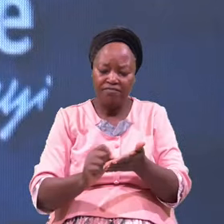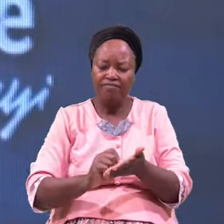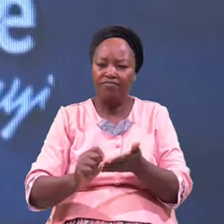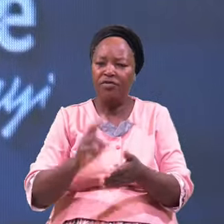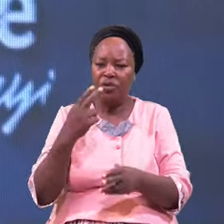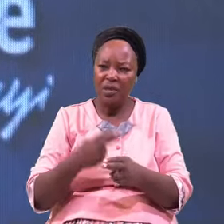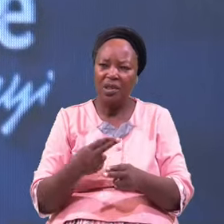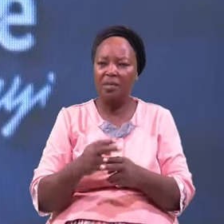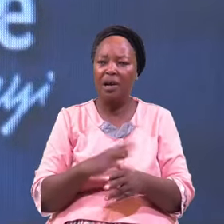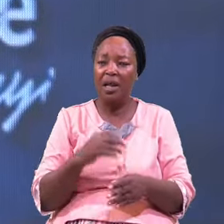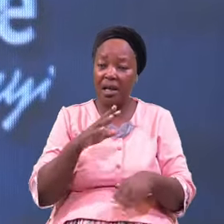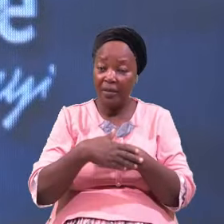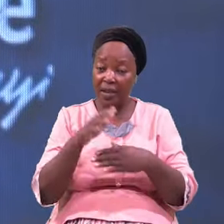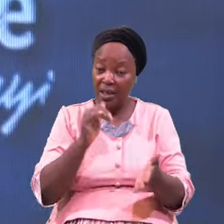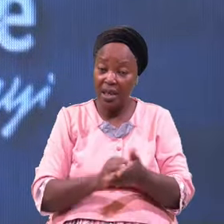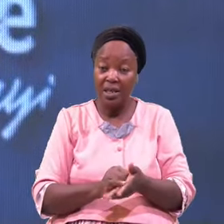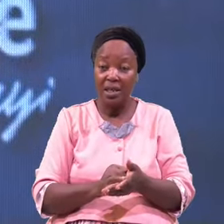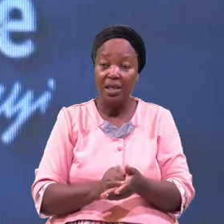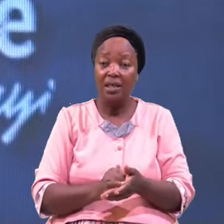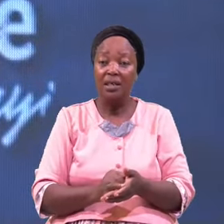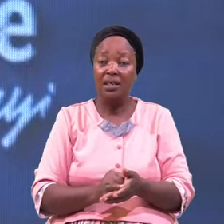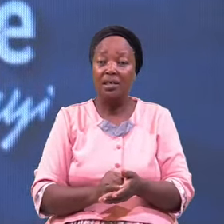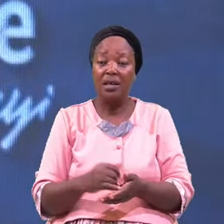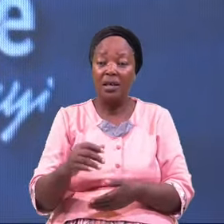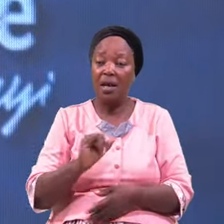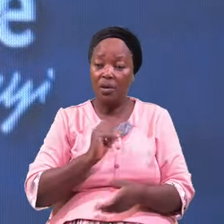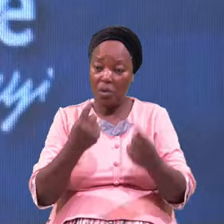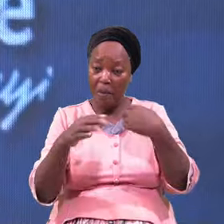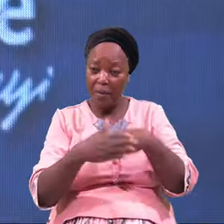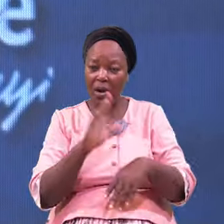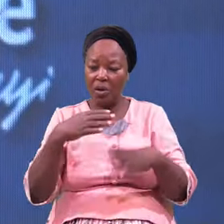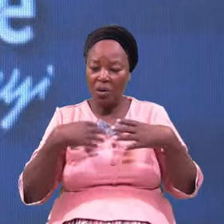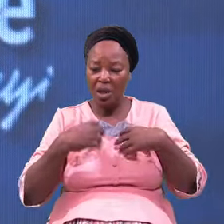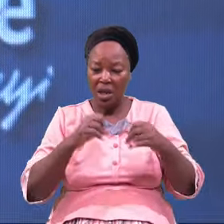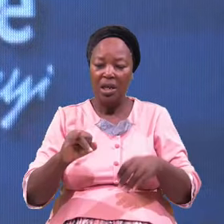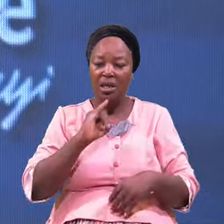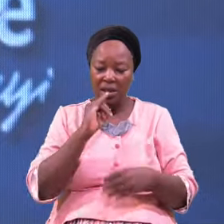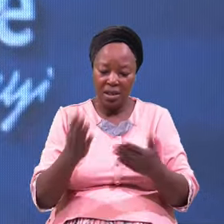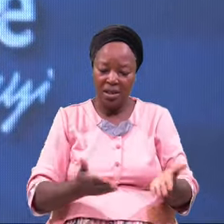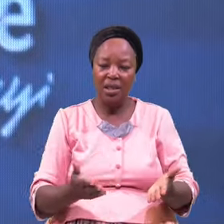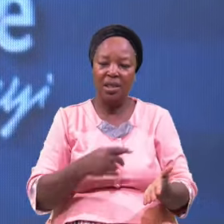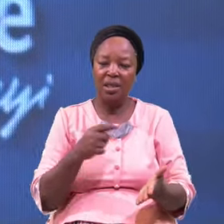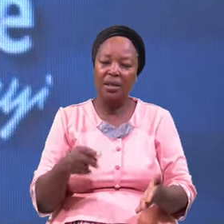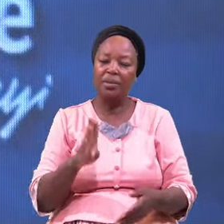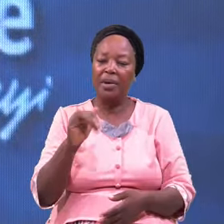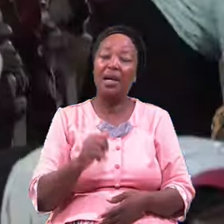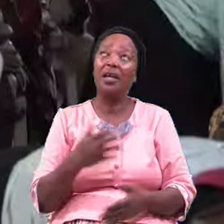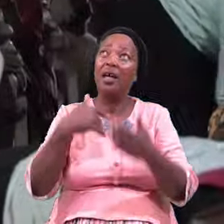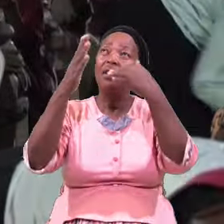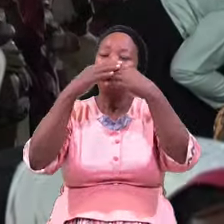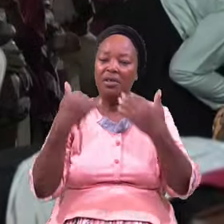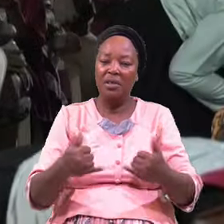And That Time We Finish That And Come Back Your Healing Is Guaranteed By Heaven Tonight